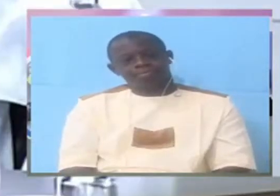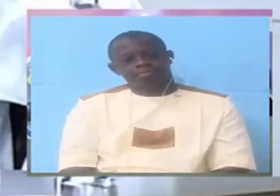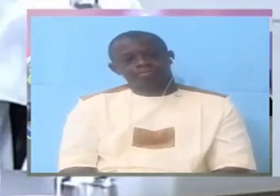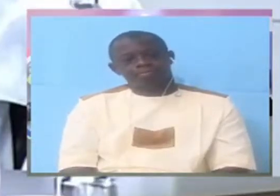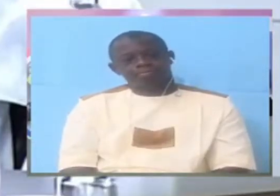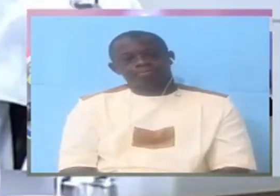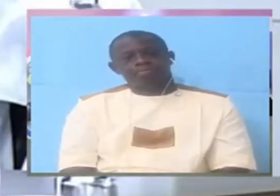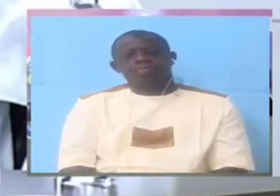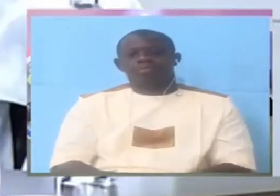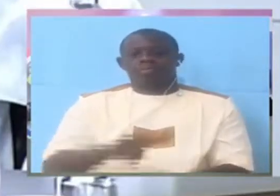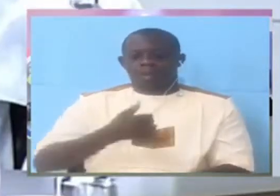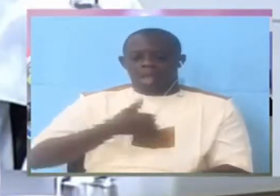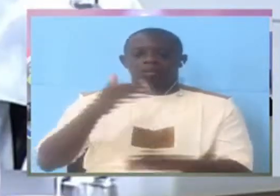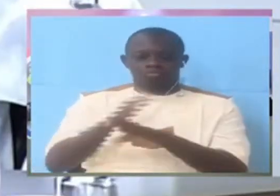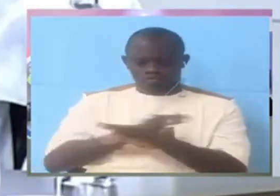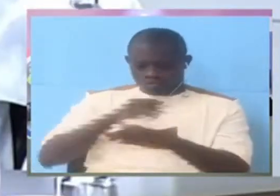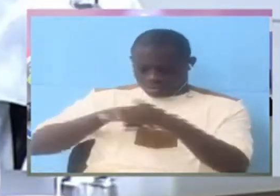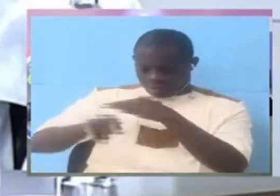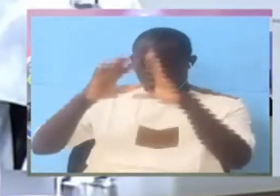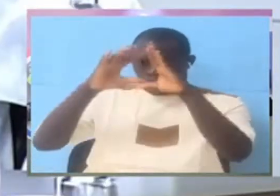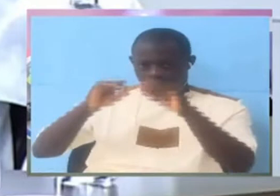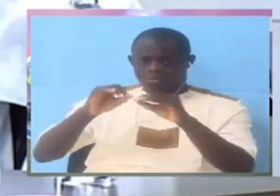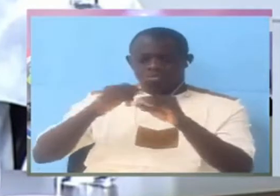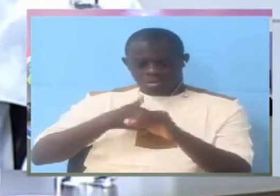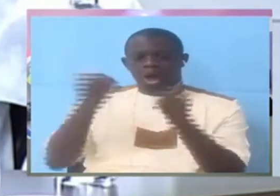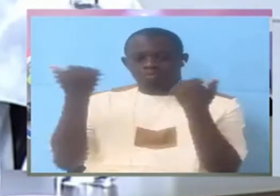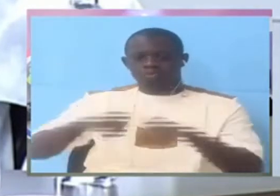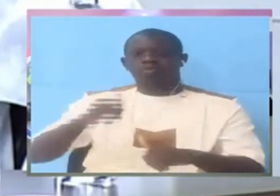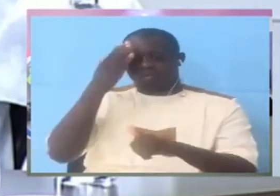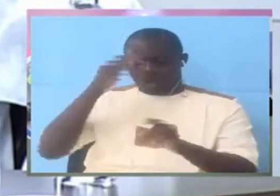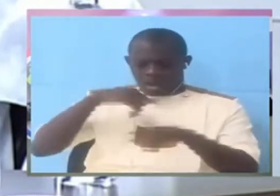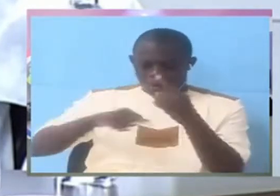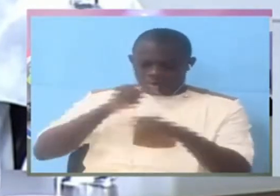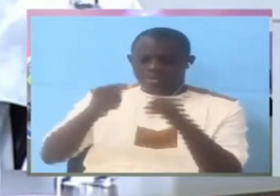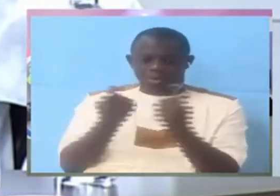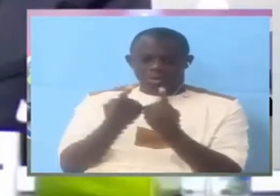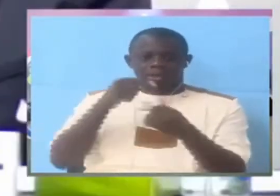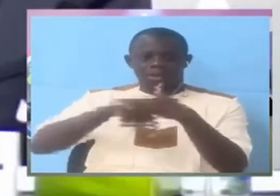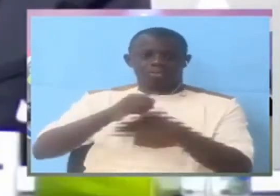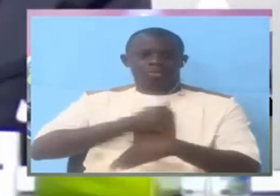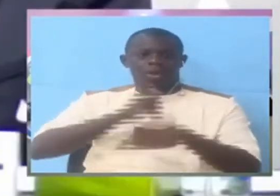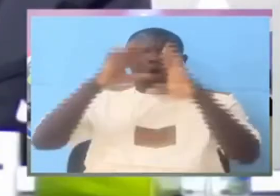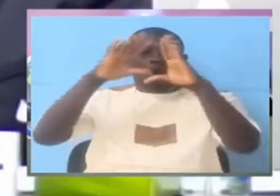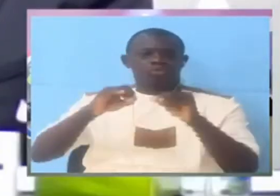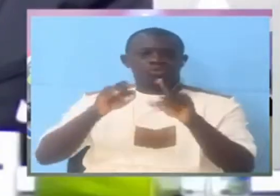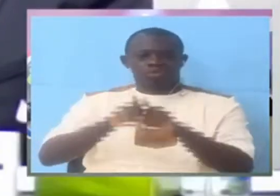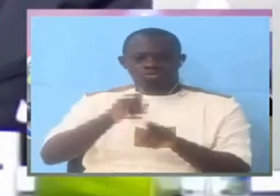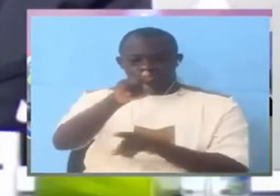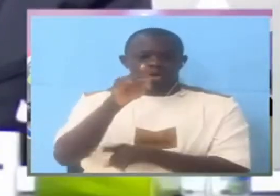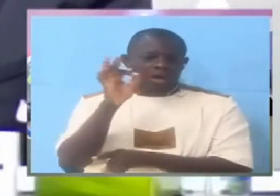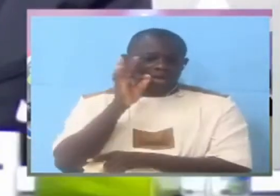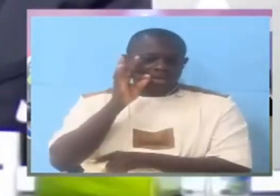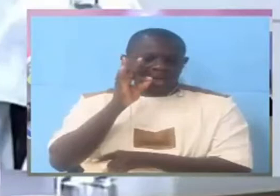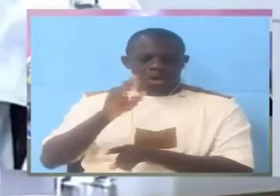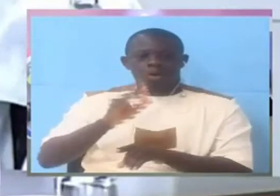I was at the office. I came to know about it in my office. You are answering where? You are not answering